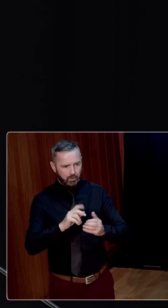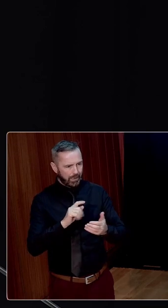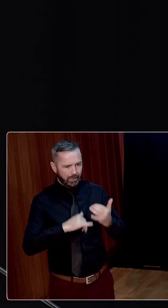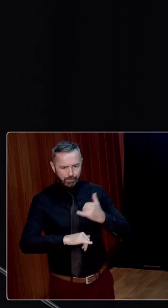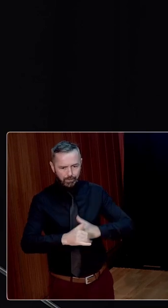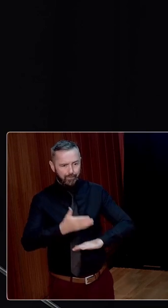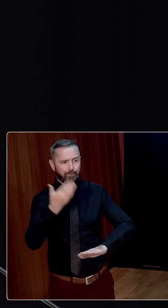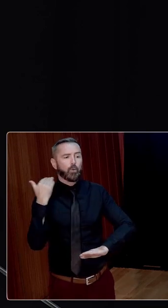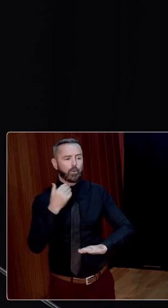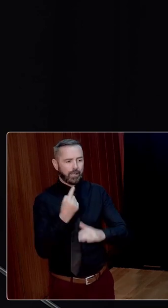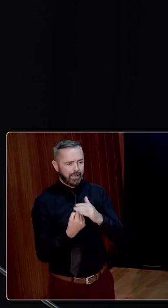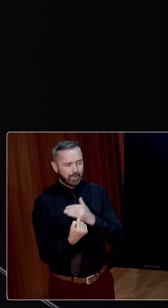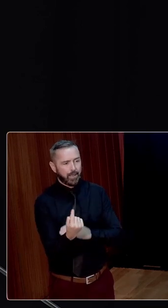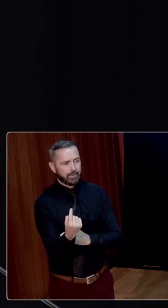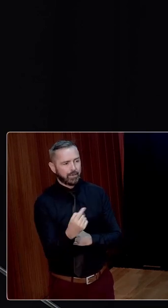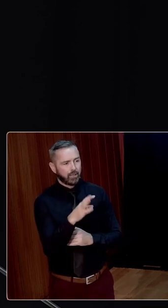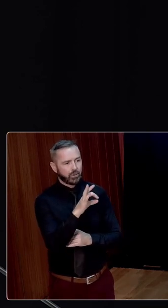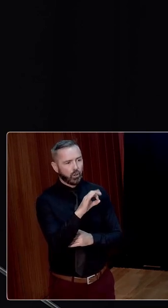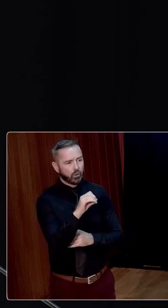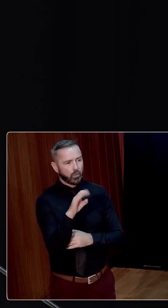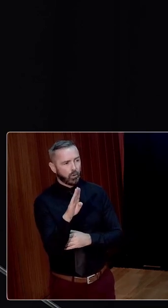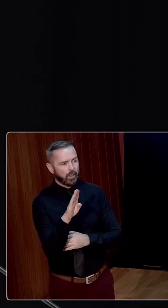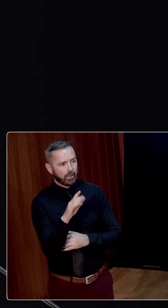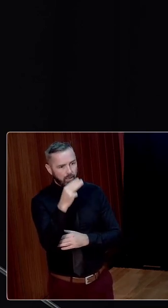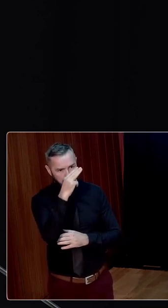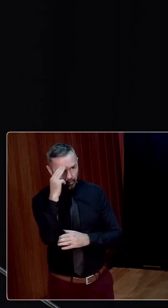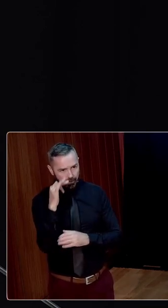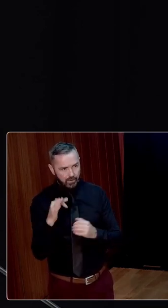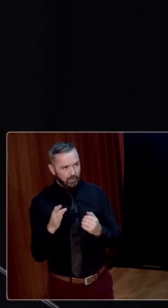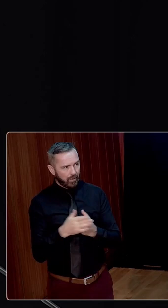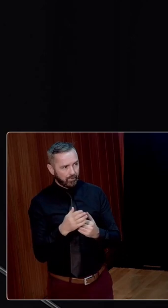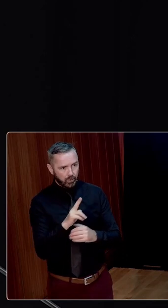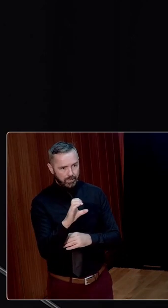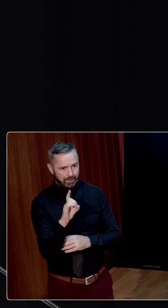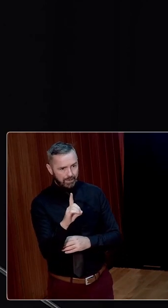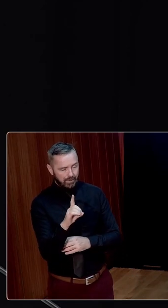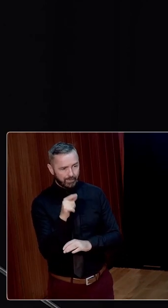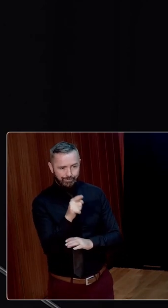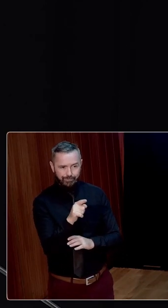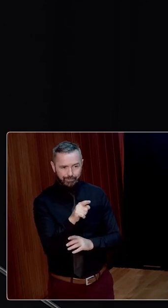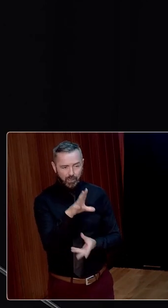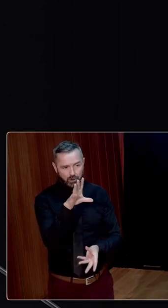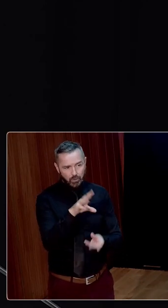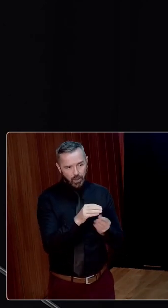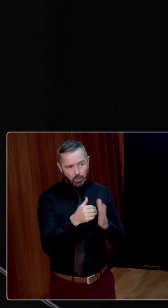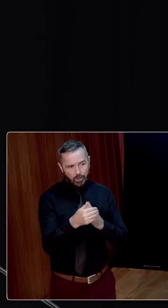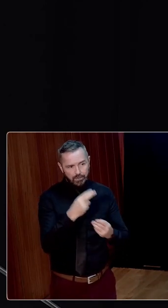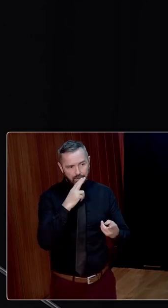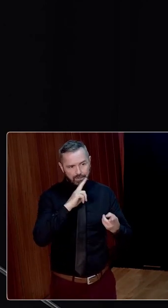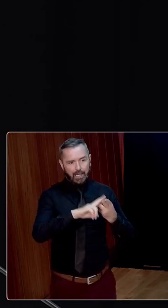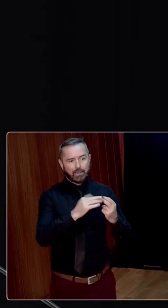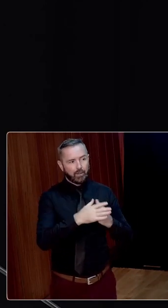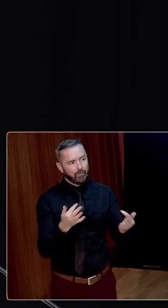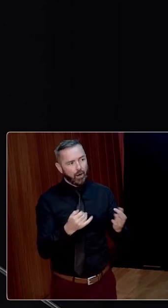independence. George O'Brien, Professor of National Economics at University College Dublin, neatly summed up the status of